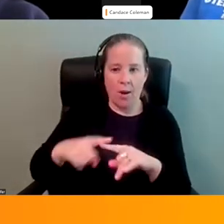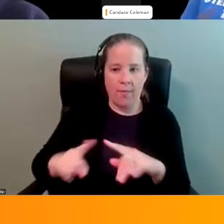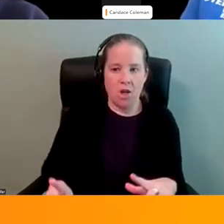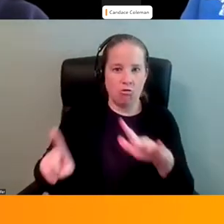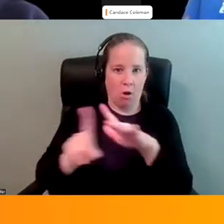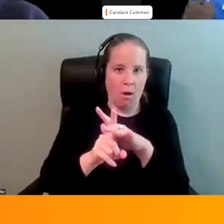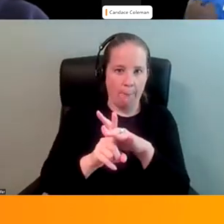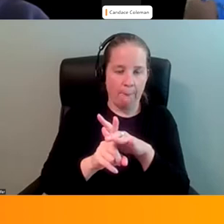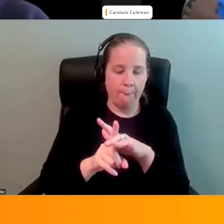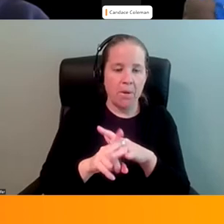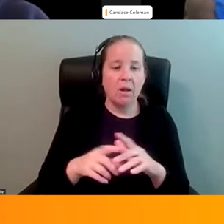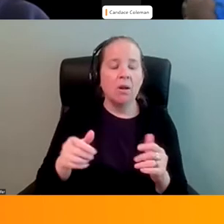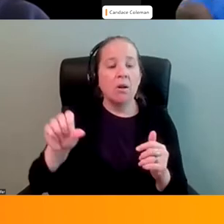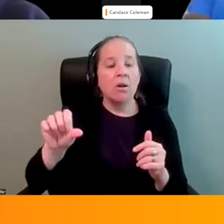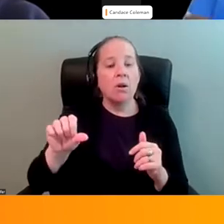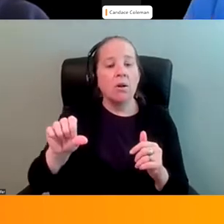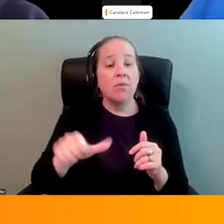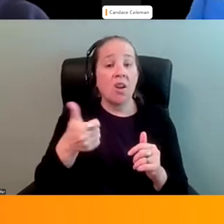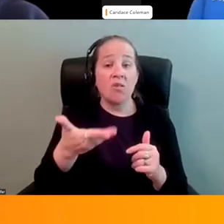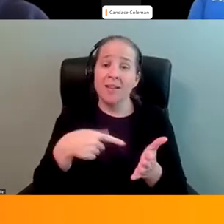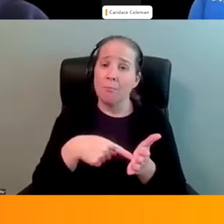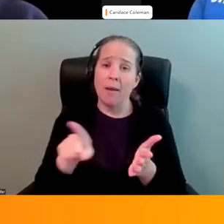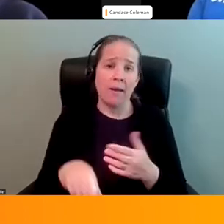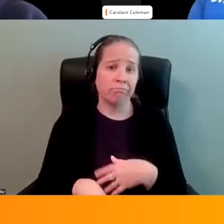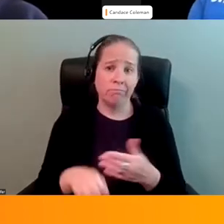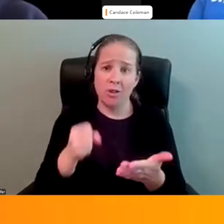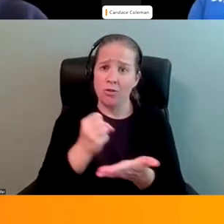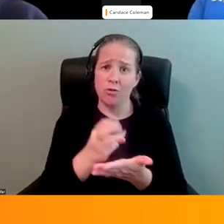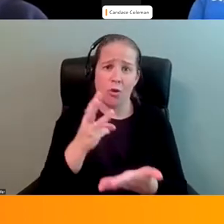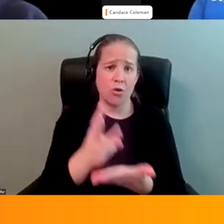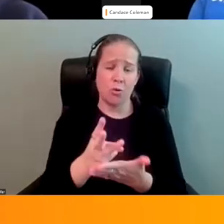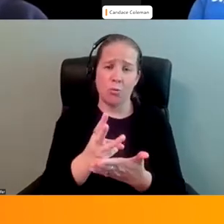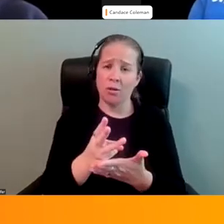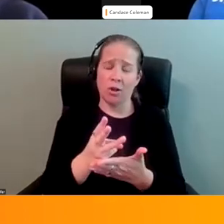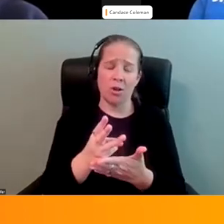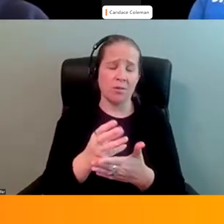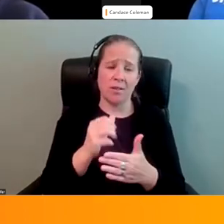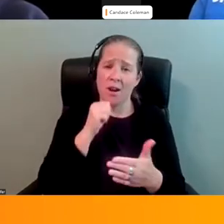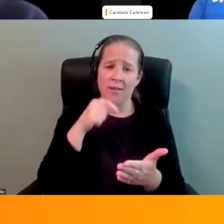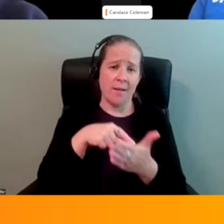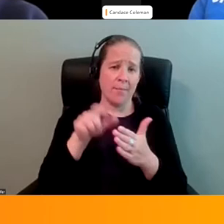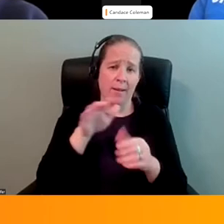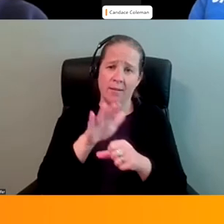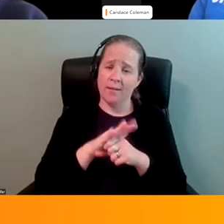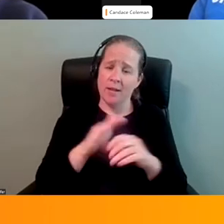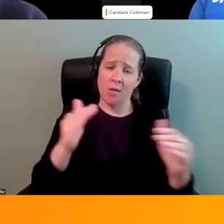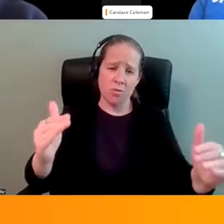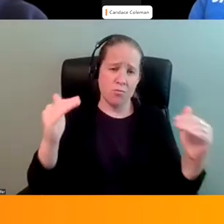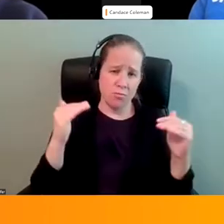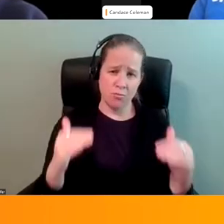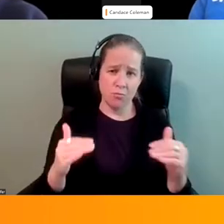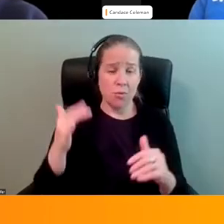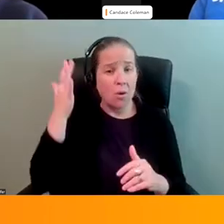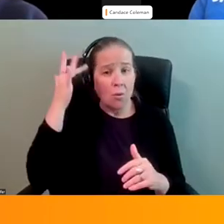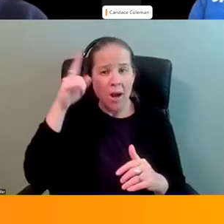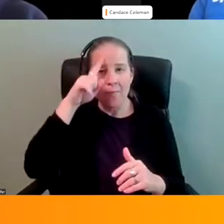up. The other thing is pay. Social workers are historically underpaid. One of the reasons for that is